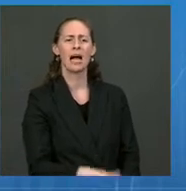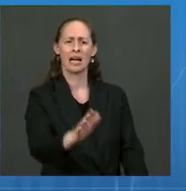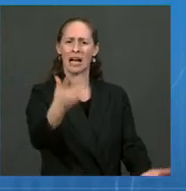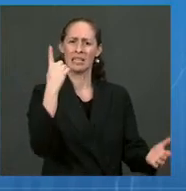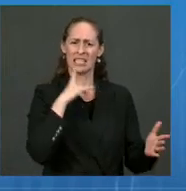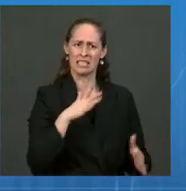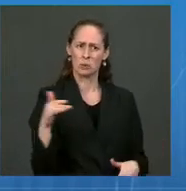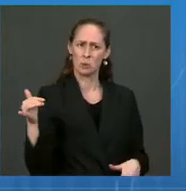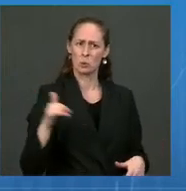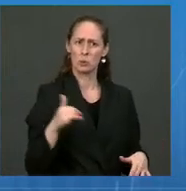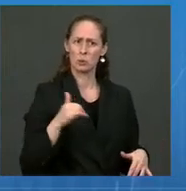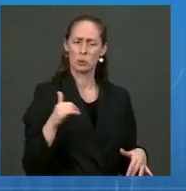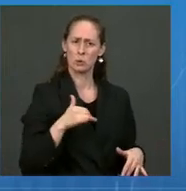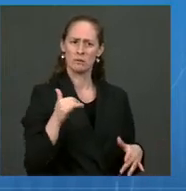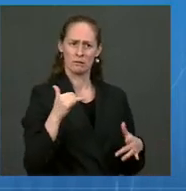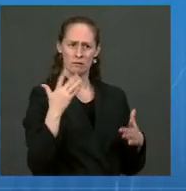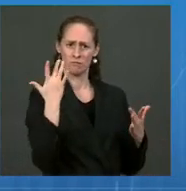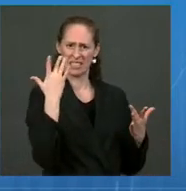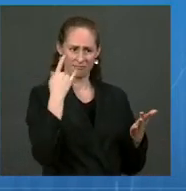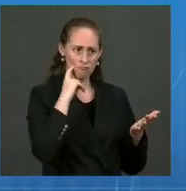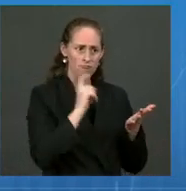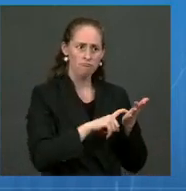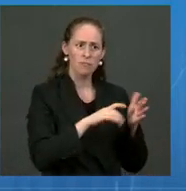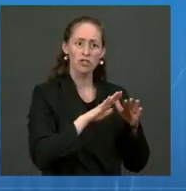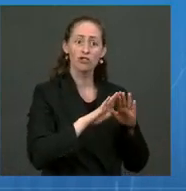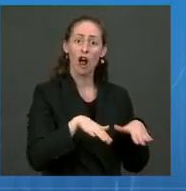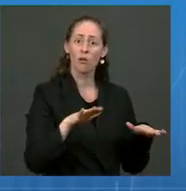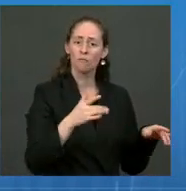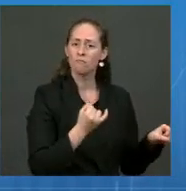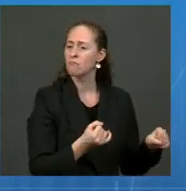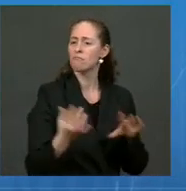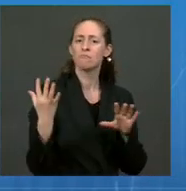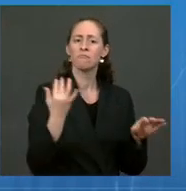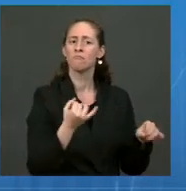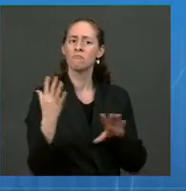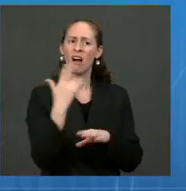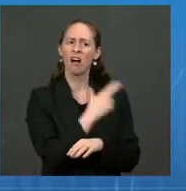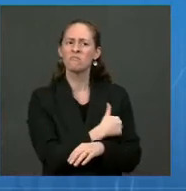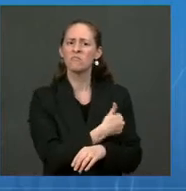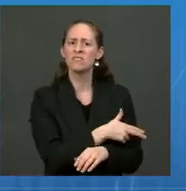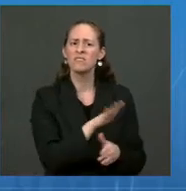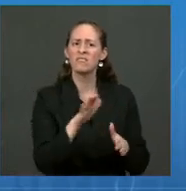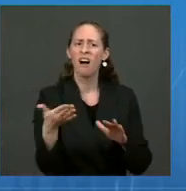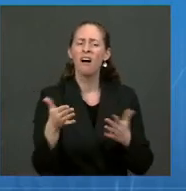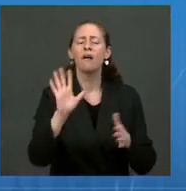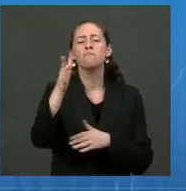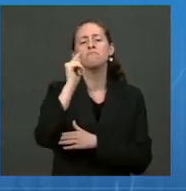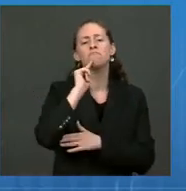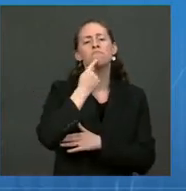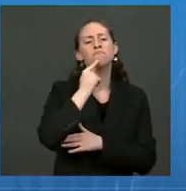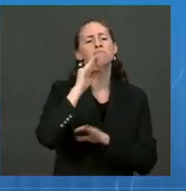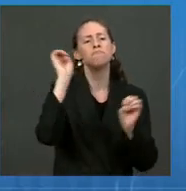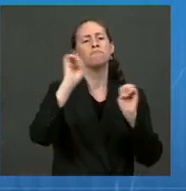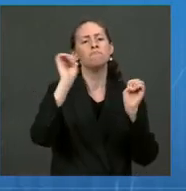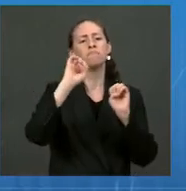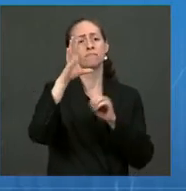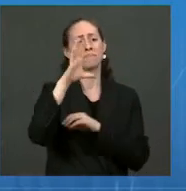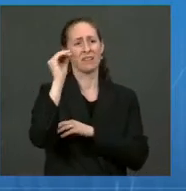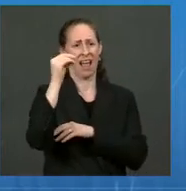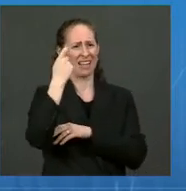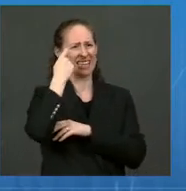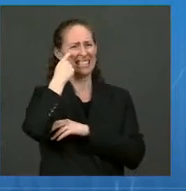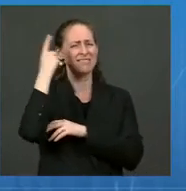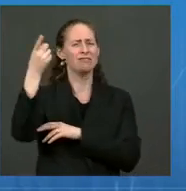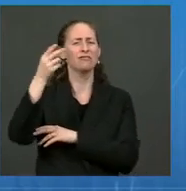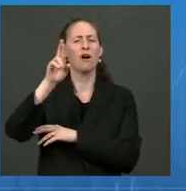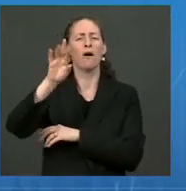disease in children. We've seen deaths in children. And we've seen long COVID as Dr. Fauci demonstrated in